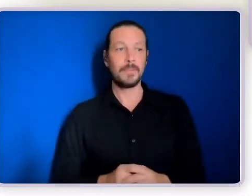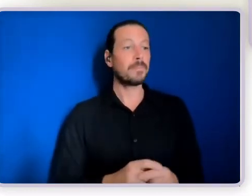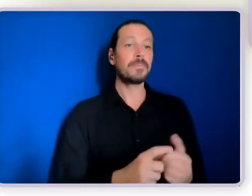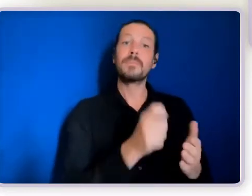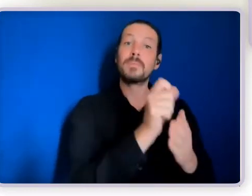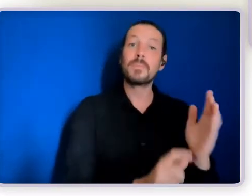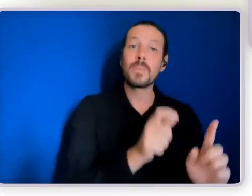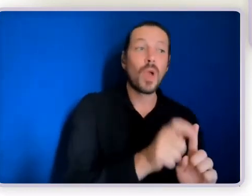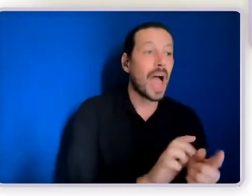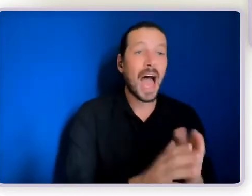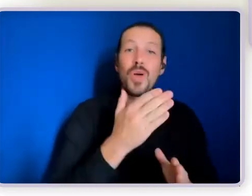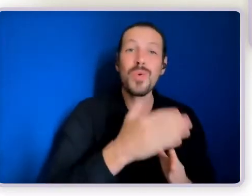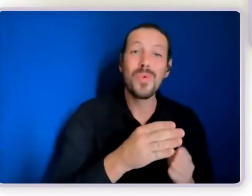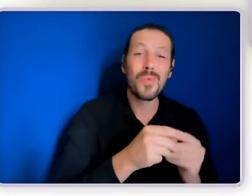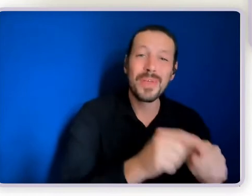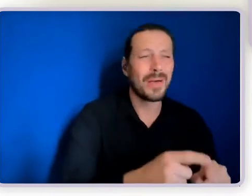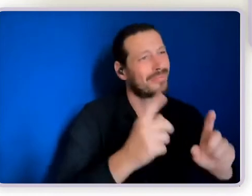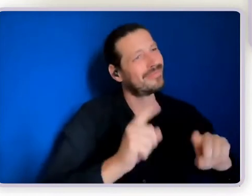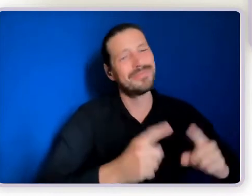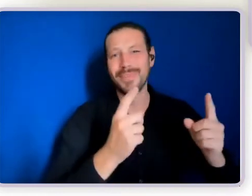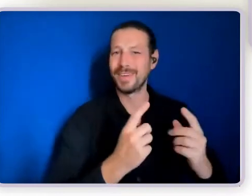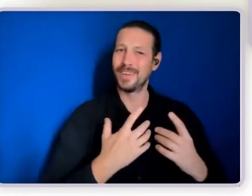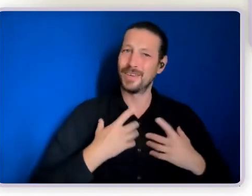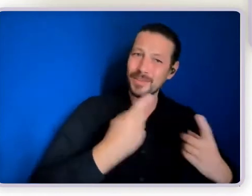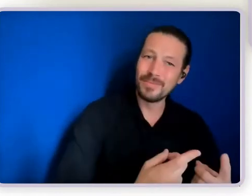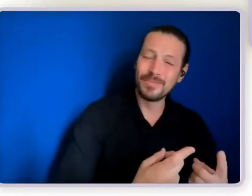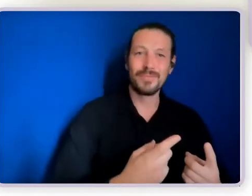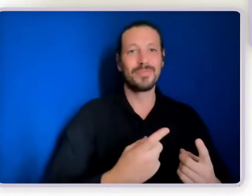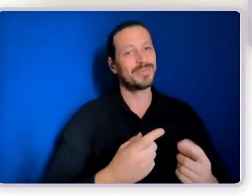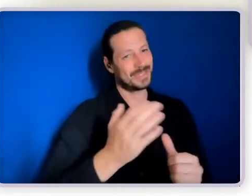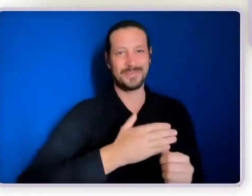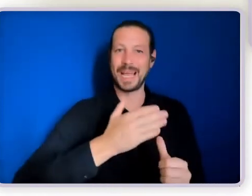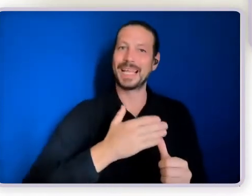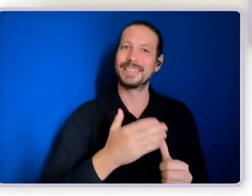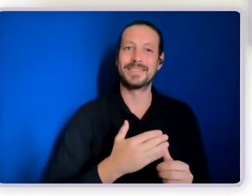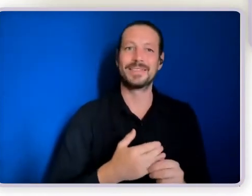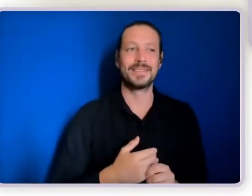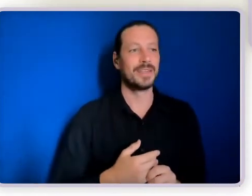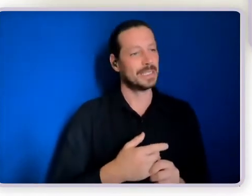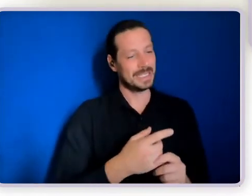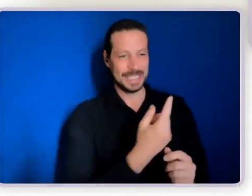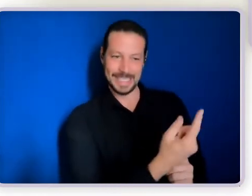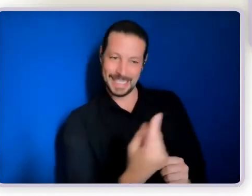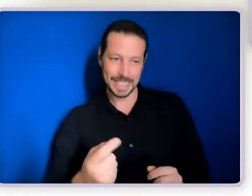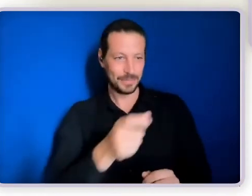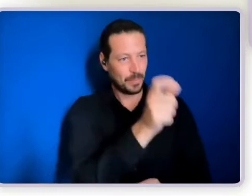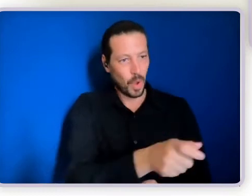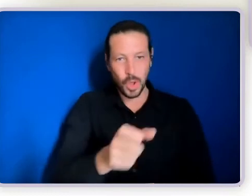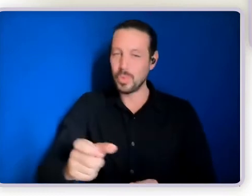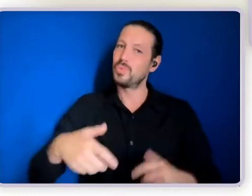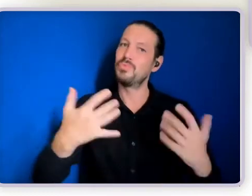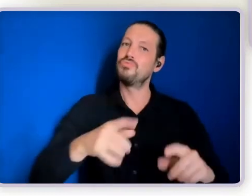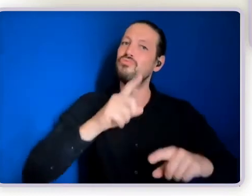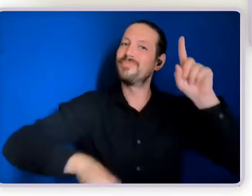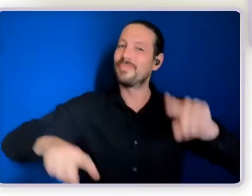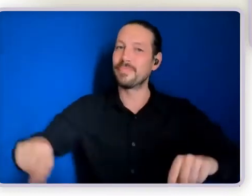and different because each person is different. And they do vary tremendously from person to person. You can read a little bit